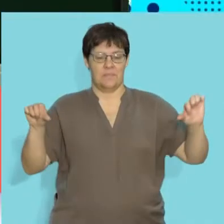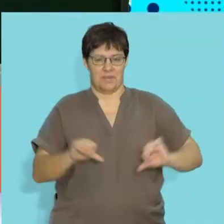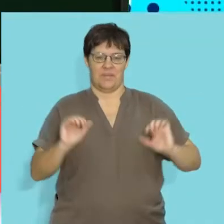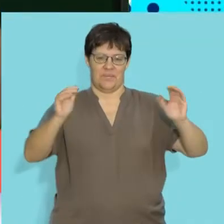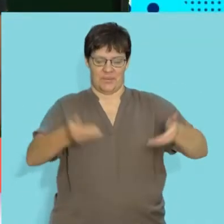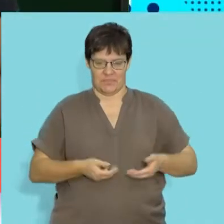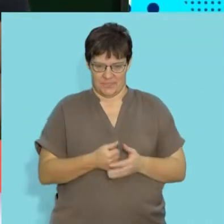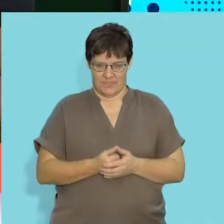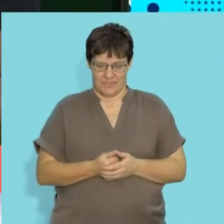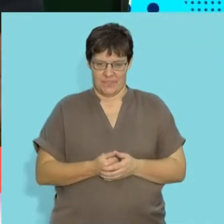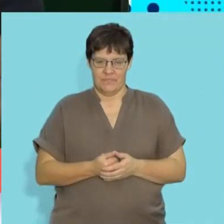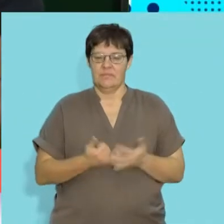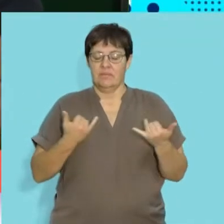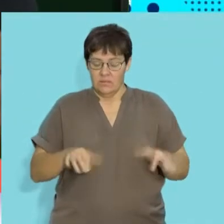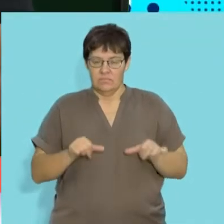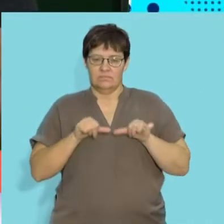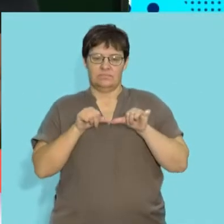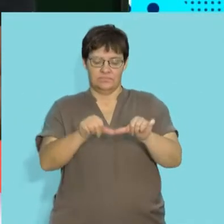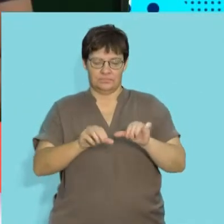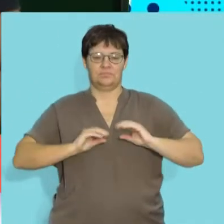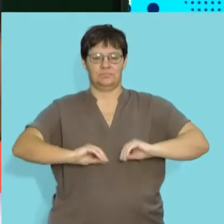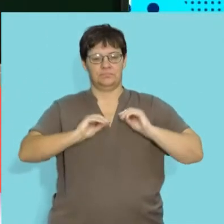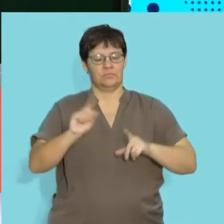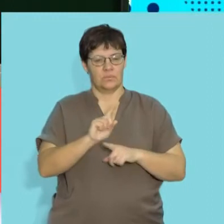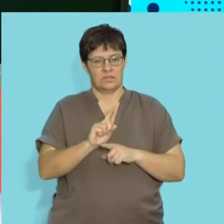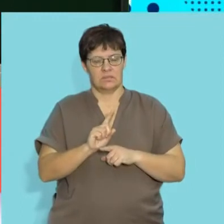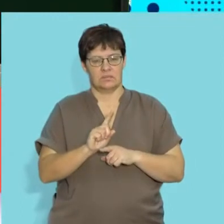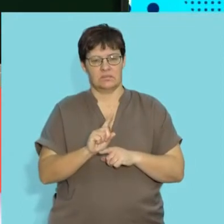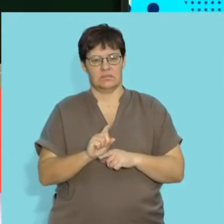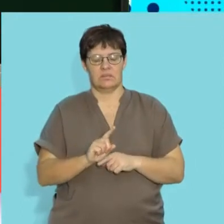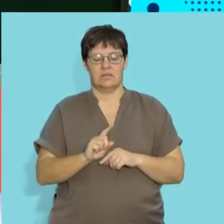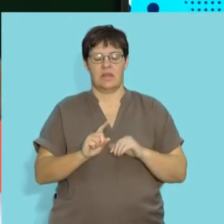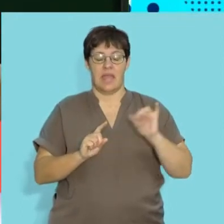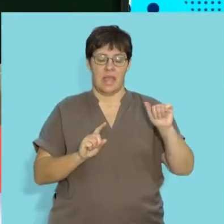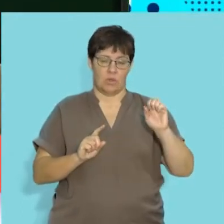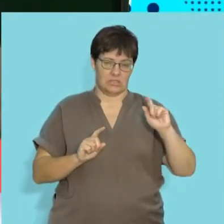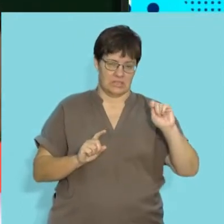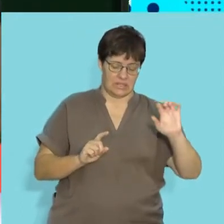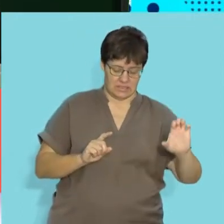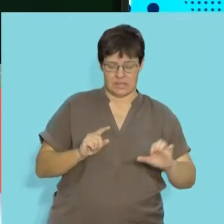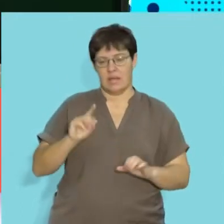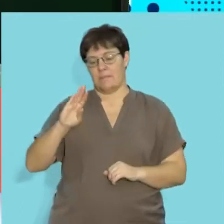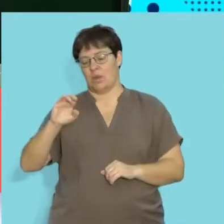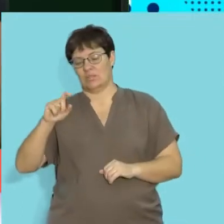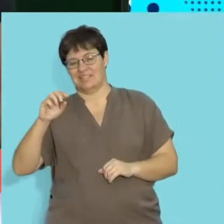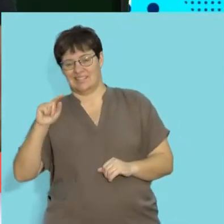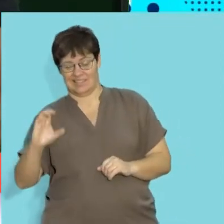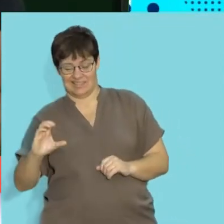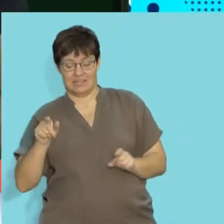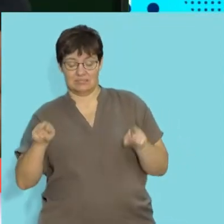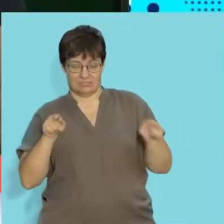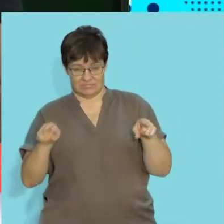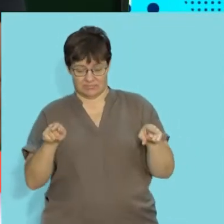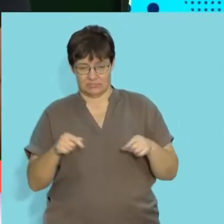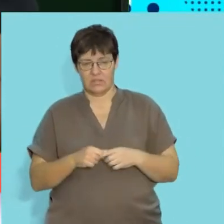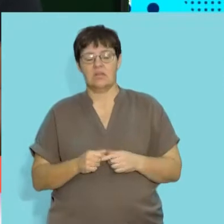welcome back life science learners. Let's continue with the lesson on biotic and abiotic components. In this segment we're going to focus